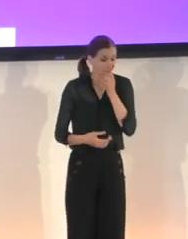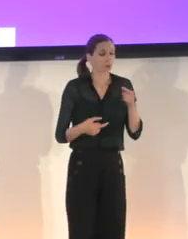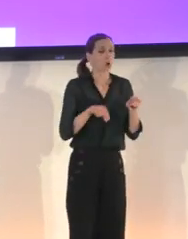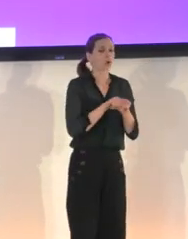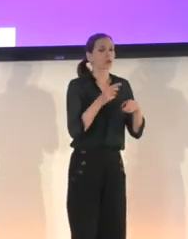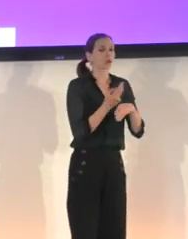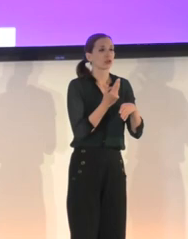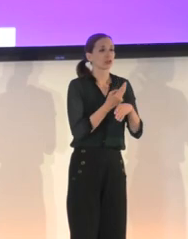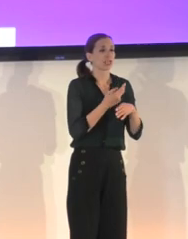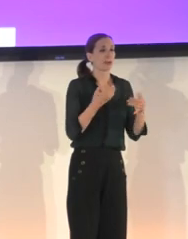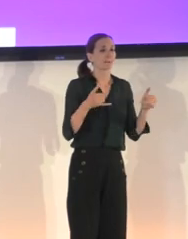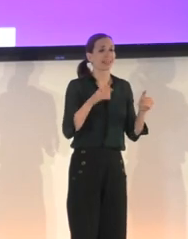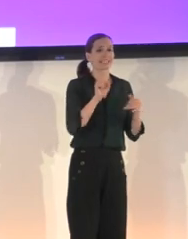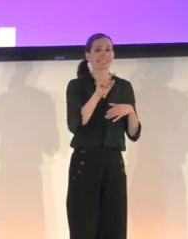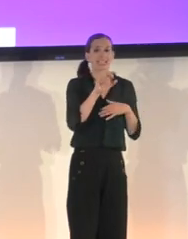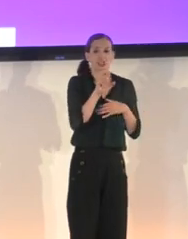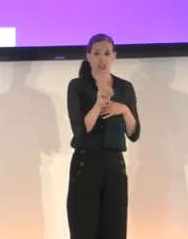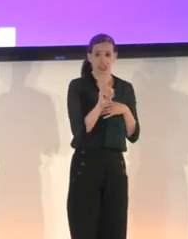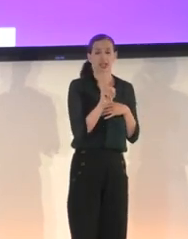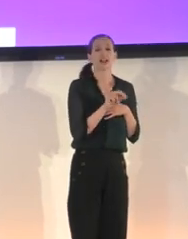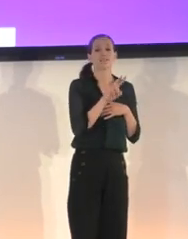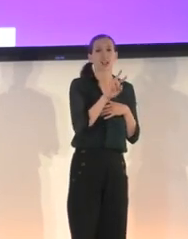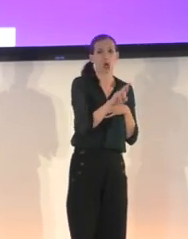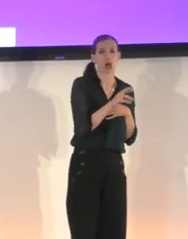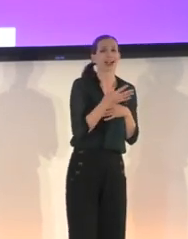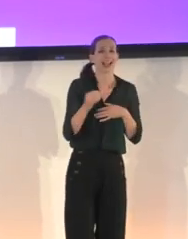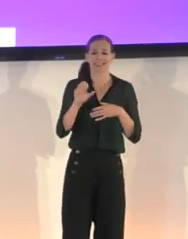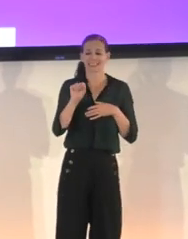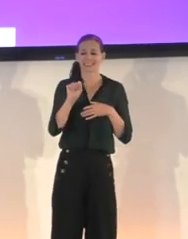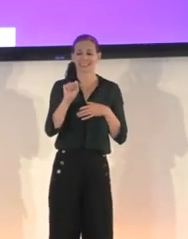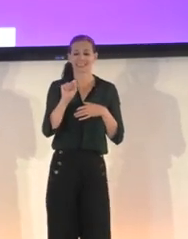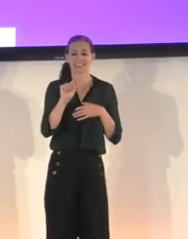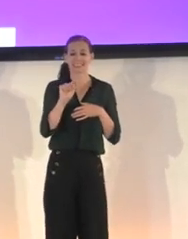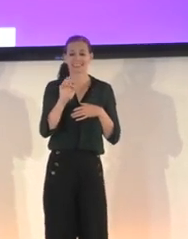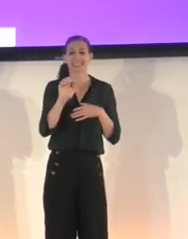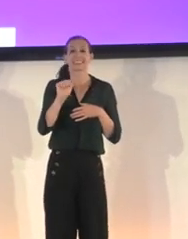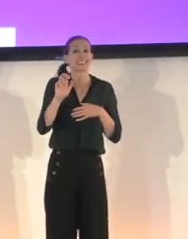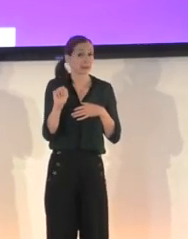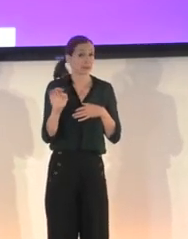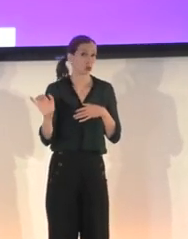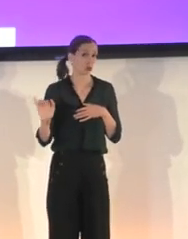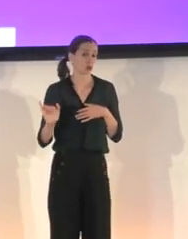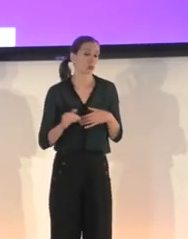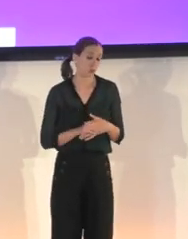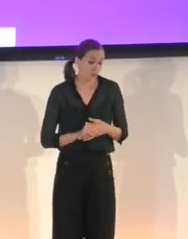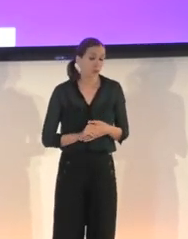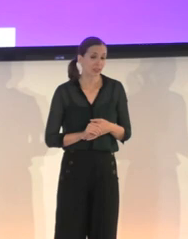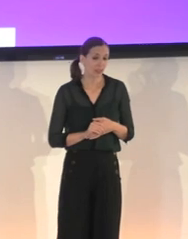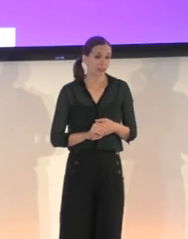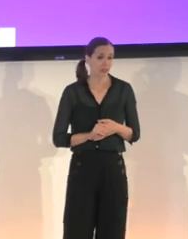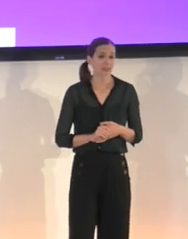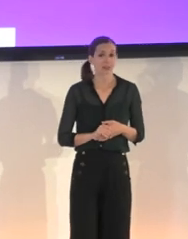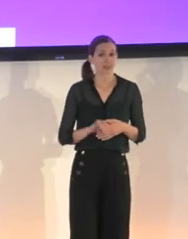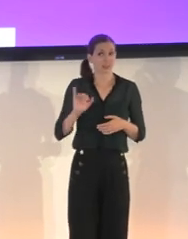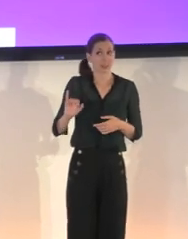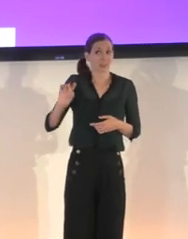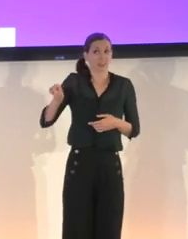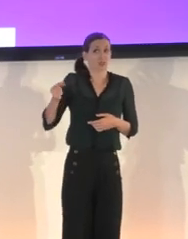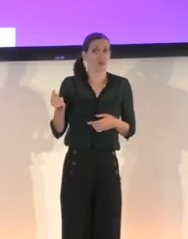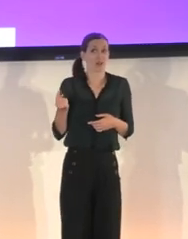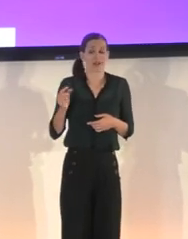VR 2 and Steam as well. So this is just a small slice of those numbers.